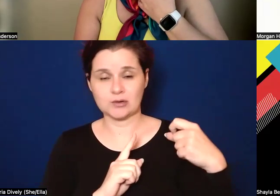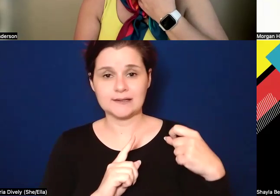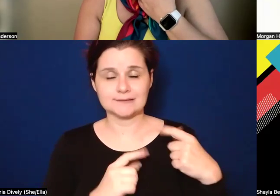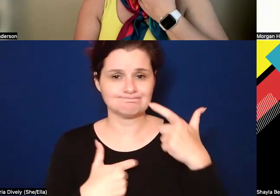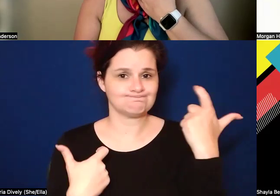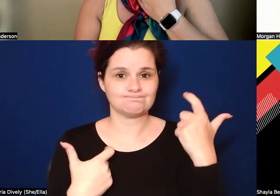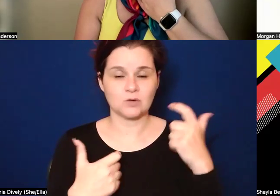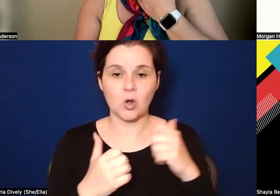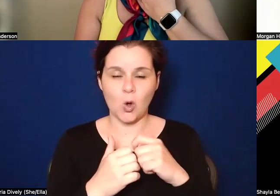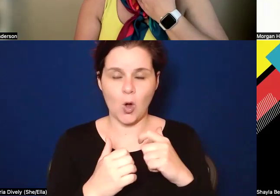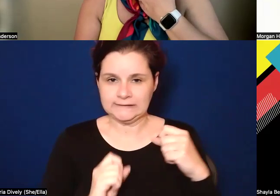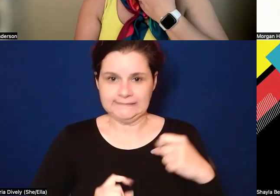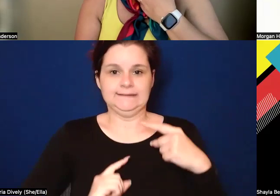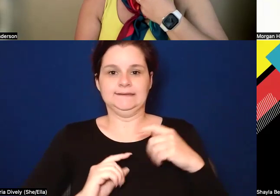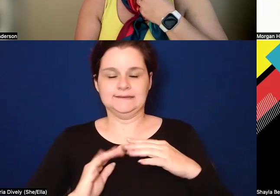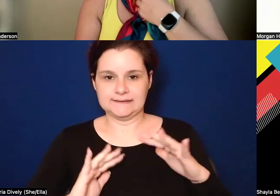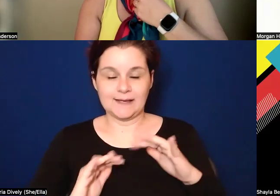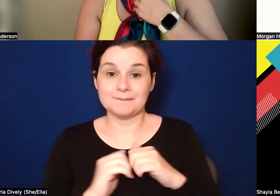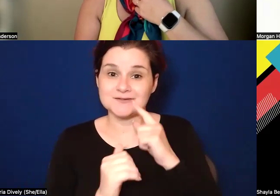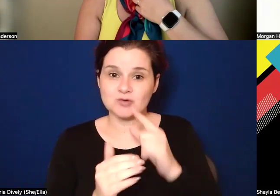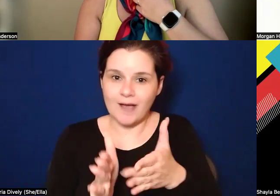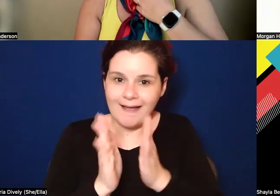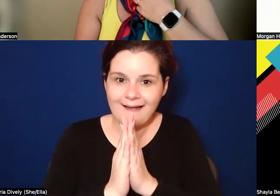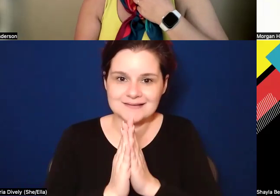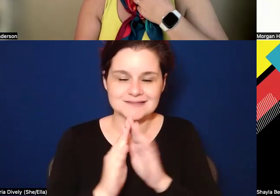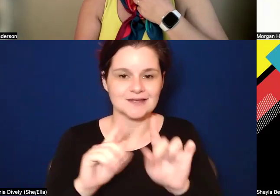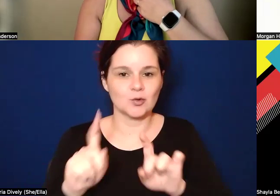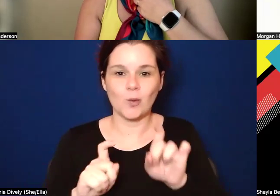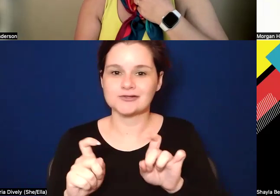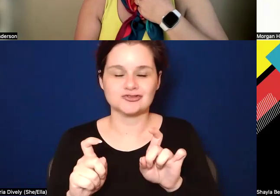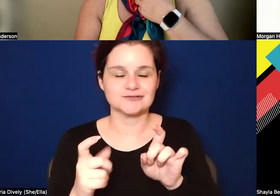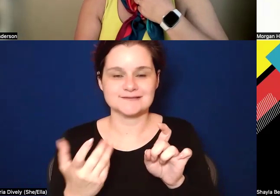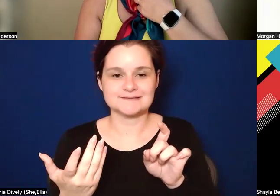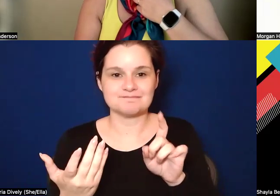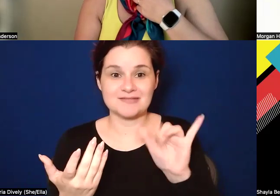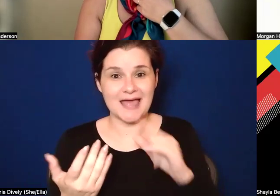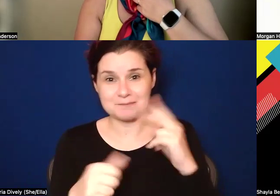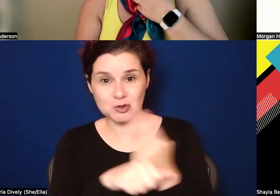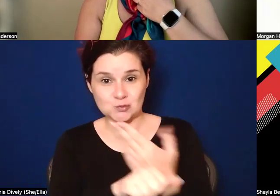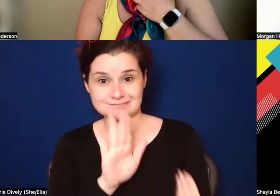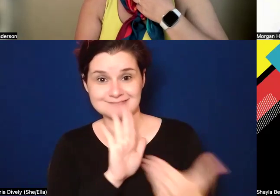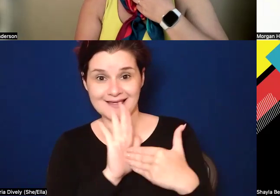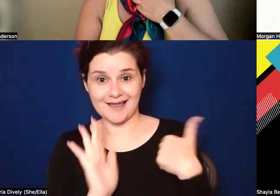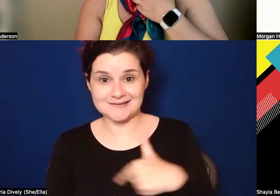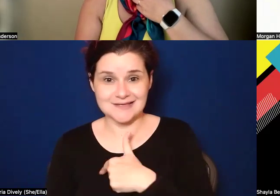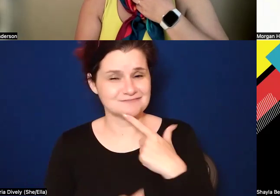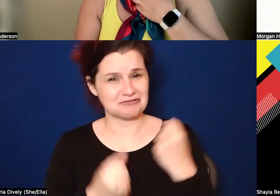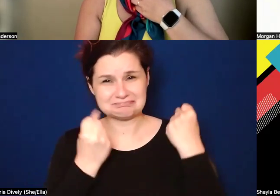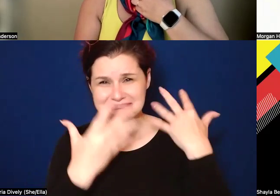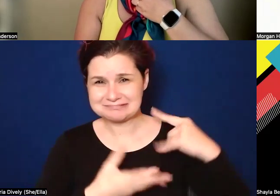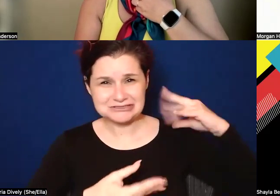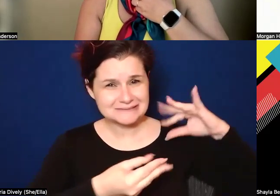or activating on different levels because you're asking questions that, um, have been used against us for generations,